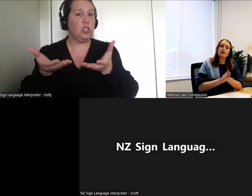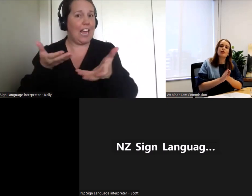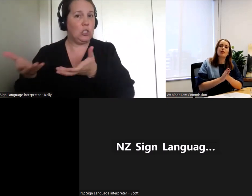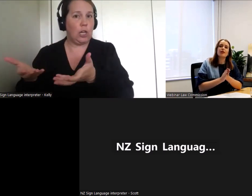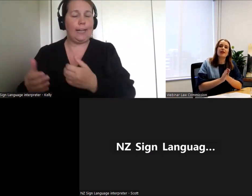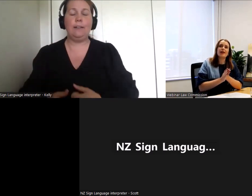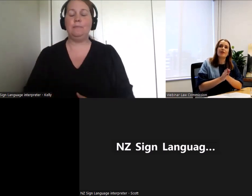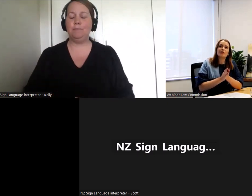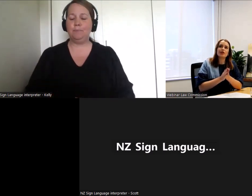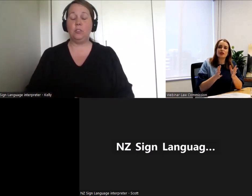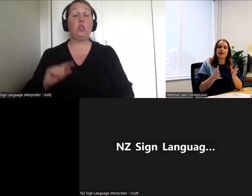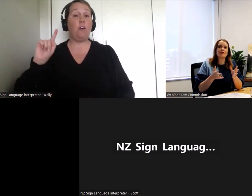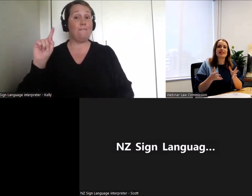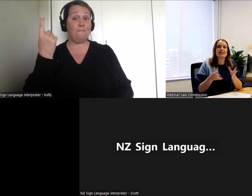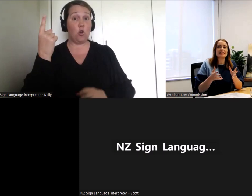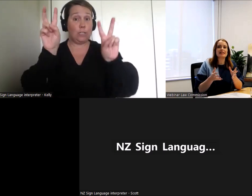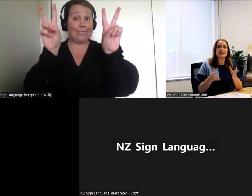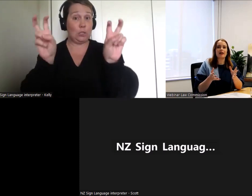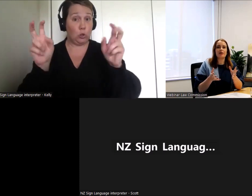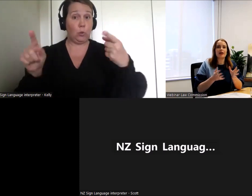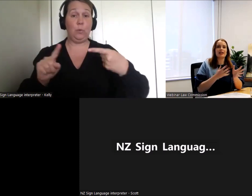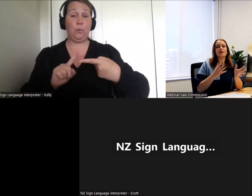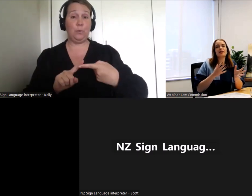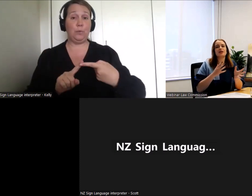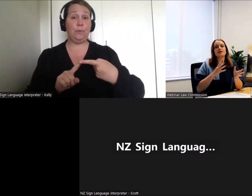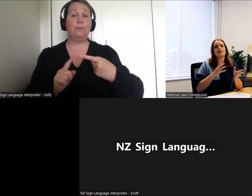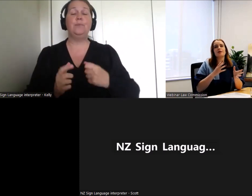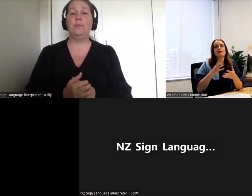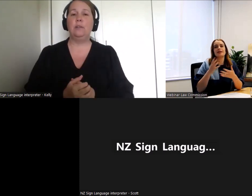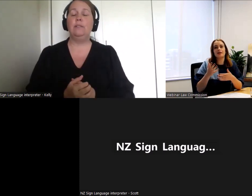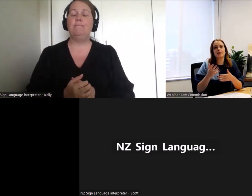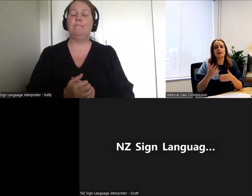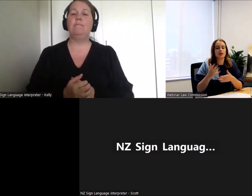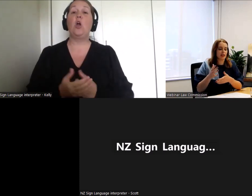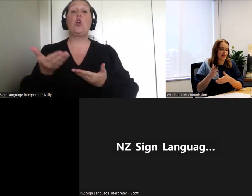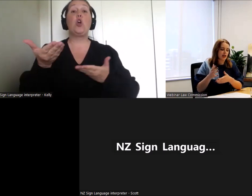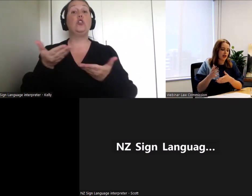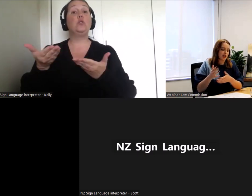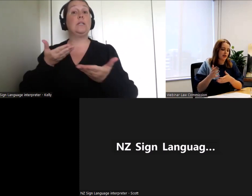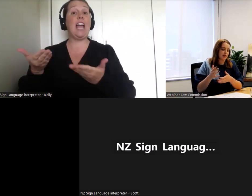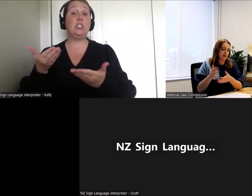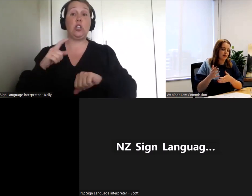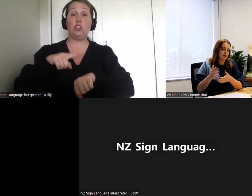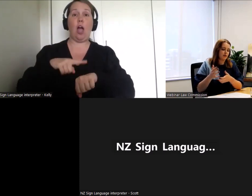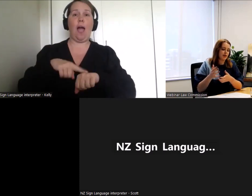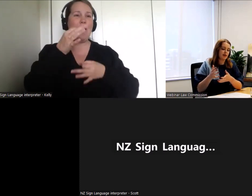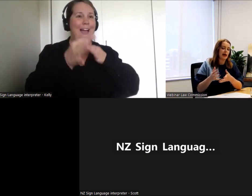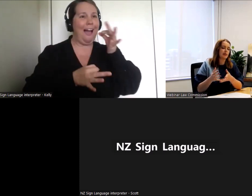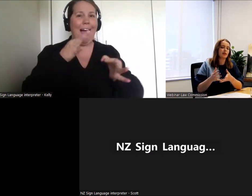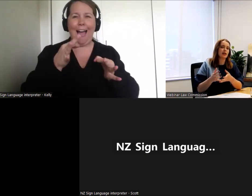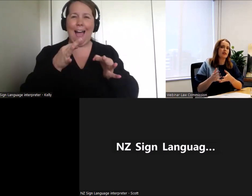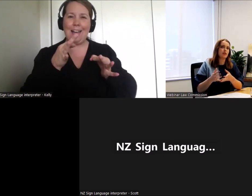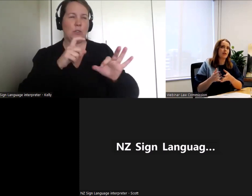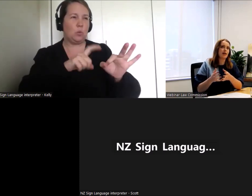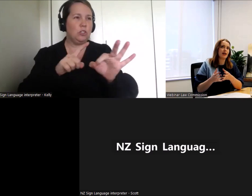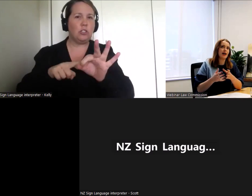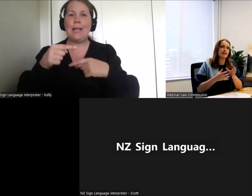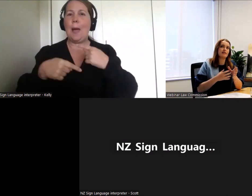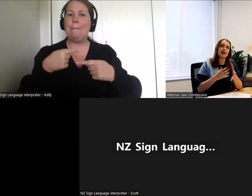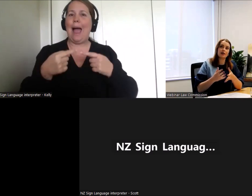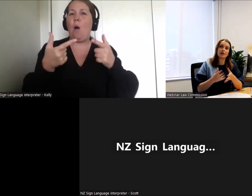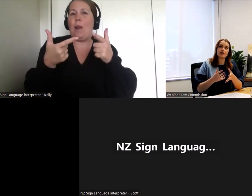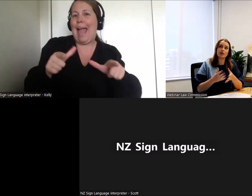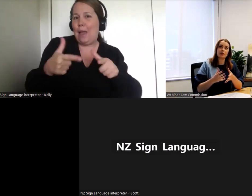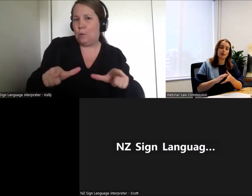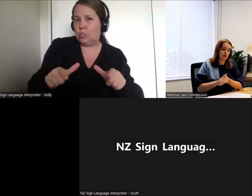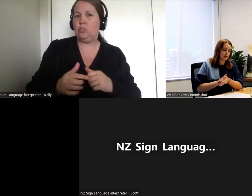So the first one just to note is we asked some questions about language. In the paper we talk about the